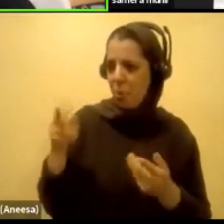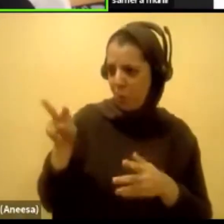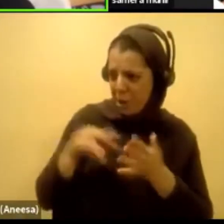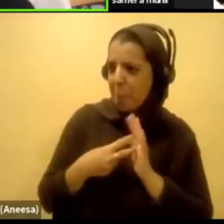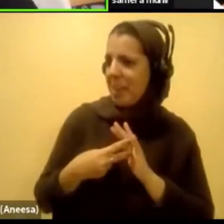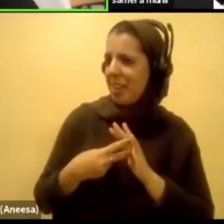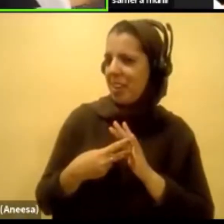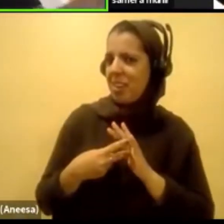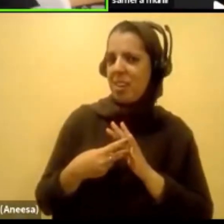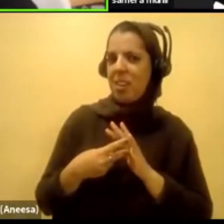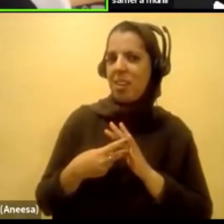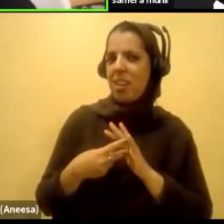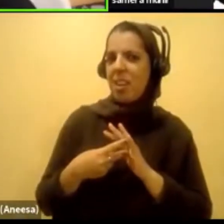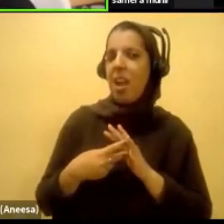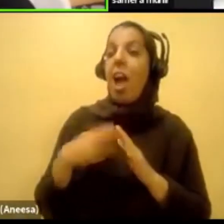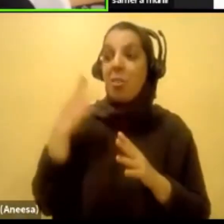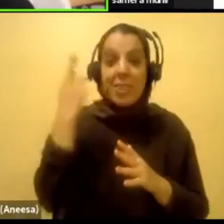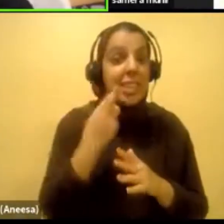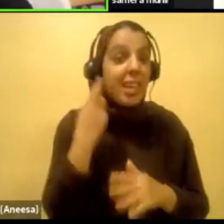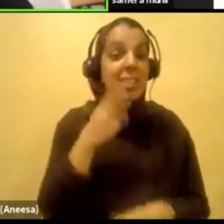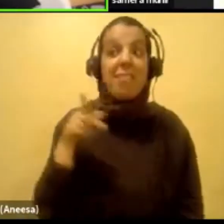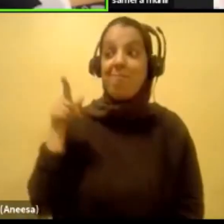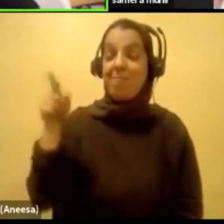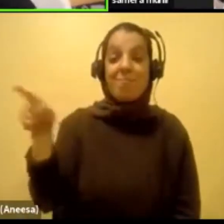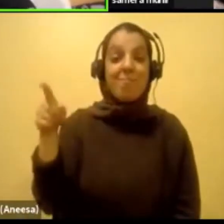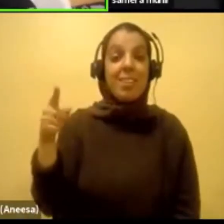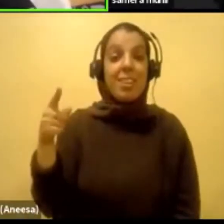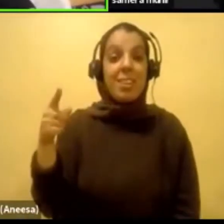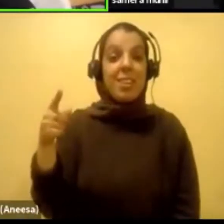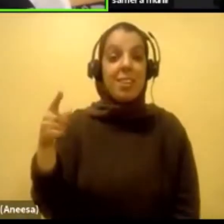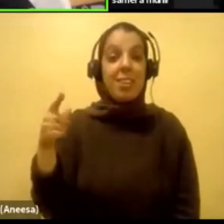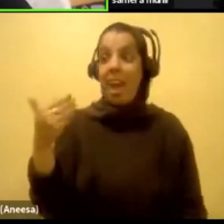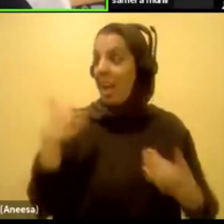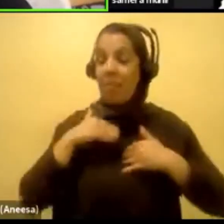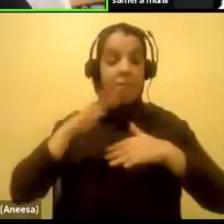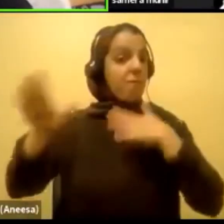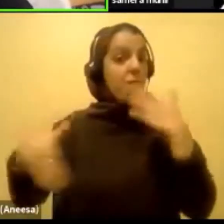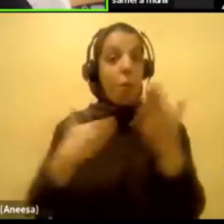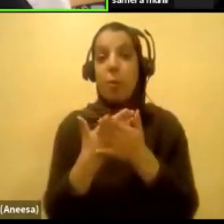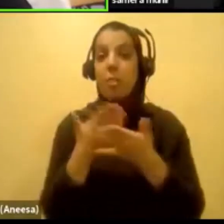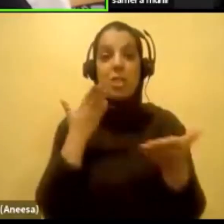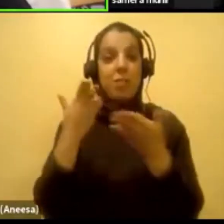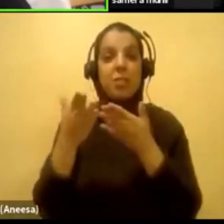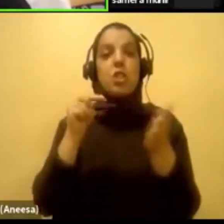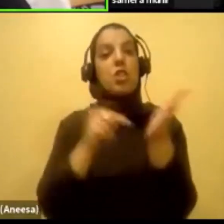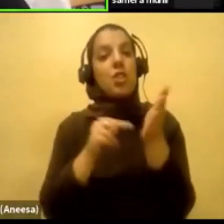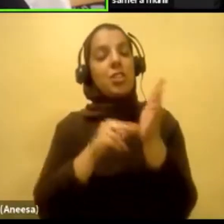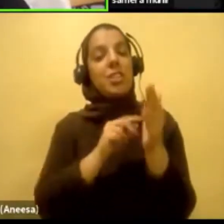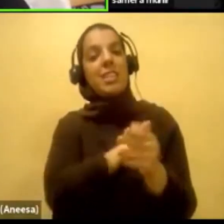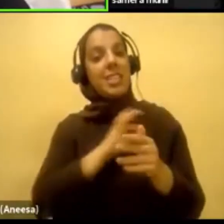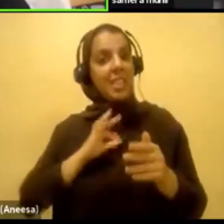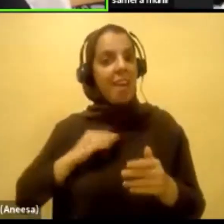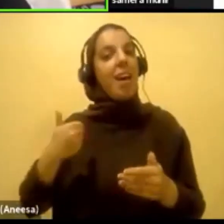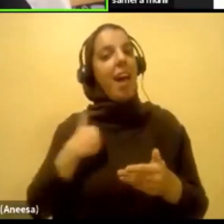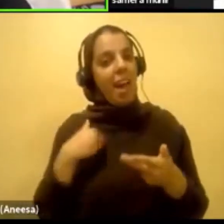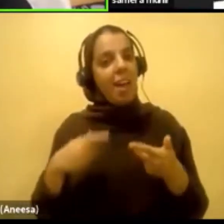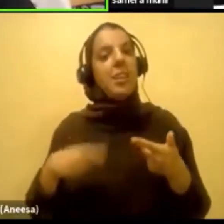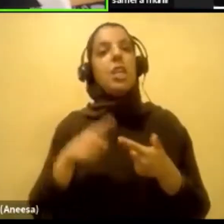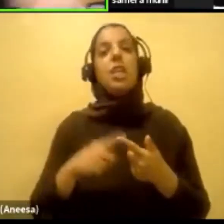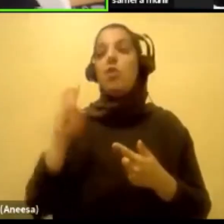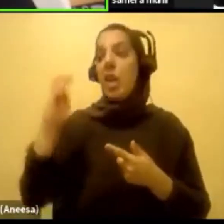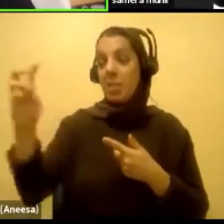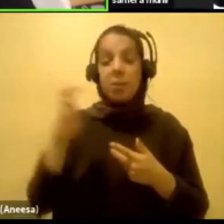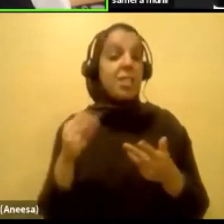mean? And then I found out that they had complete service. They had nursing staff. They had reliable transportation.